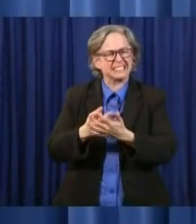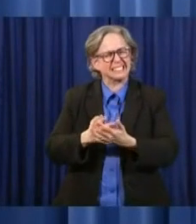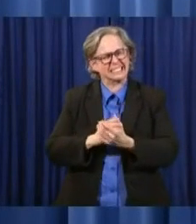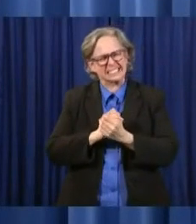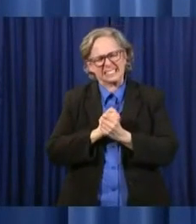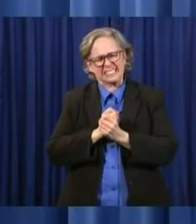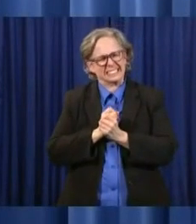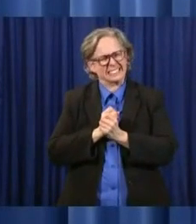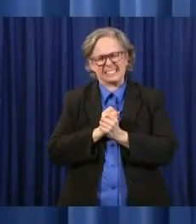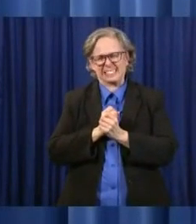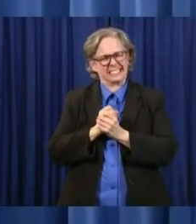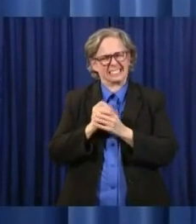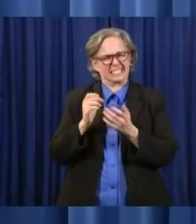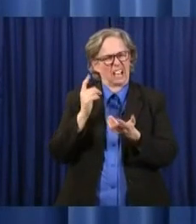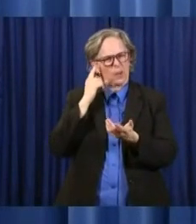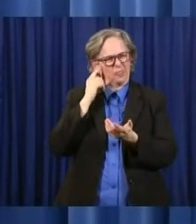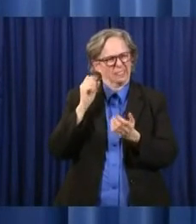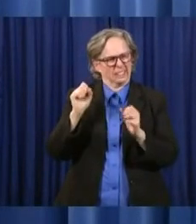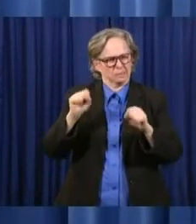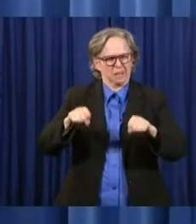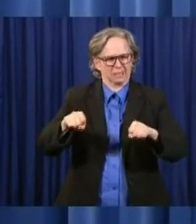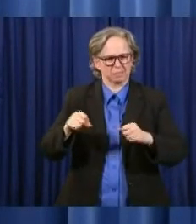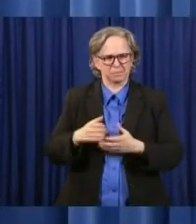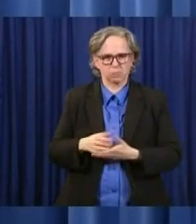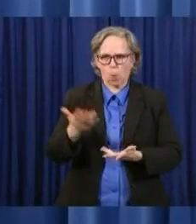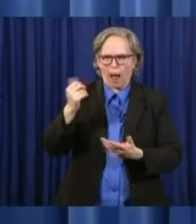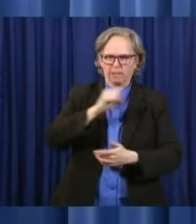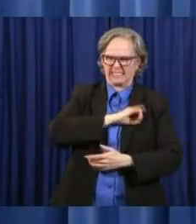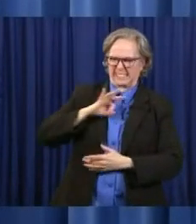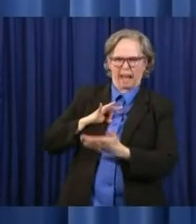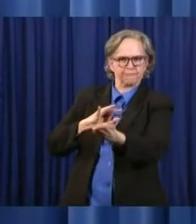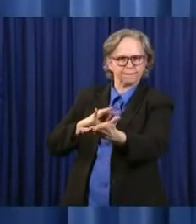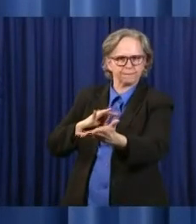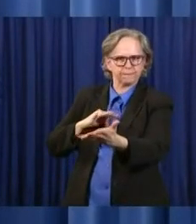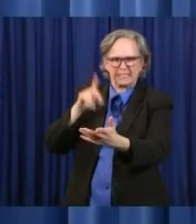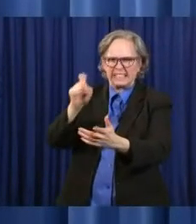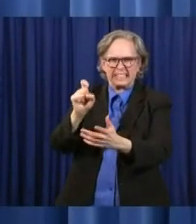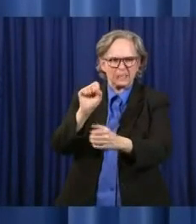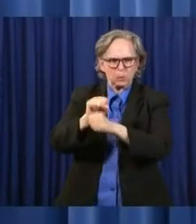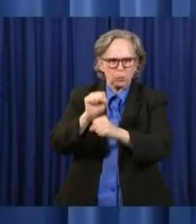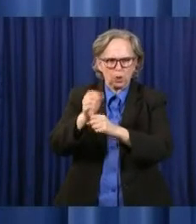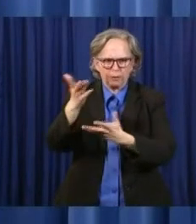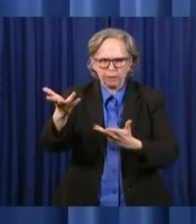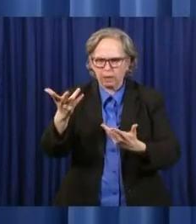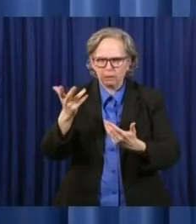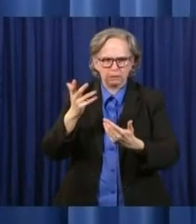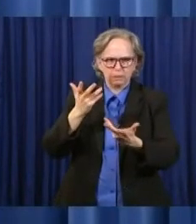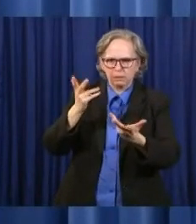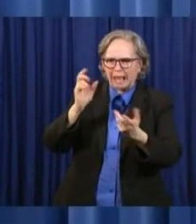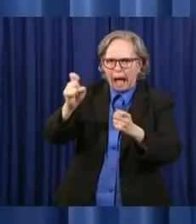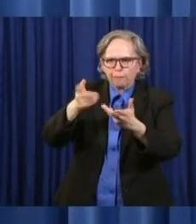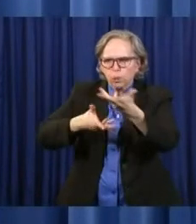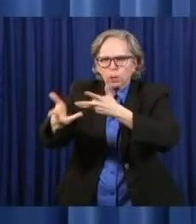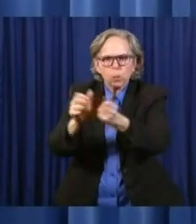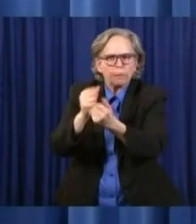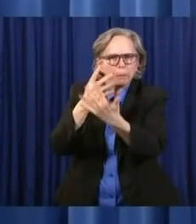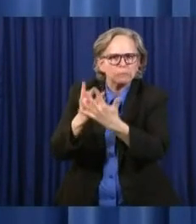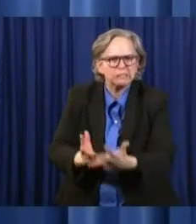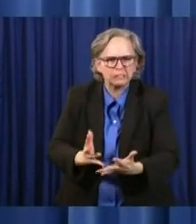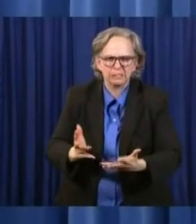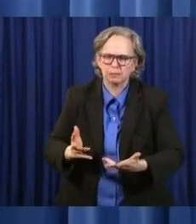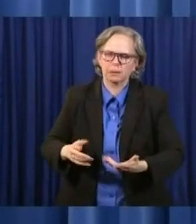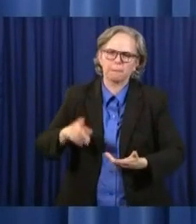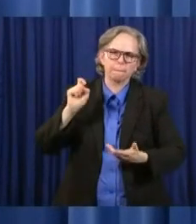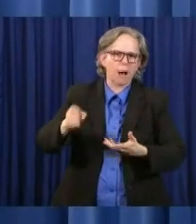staffing, it's on direct contact with prisoners, and you need so many people, you know, to do that